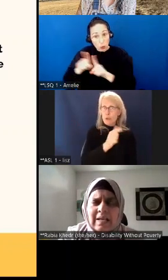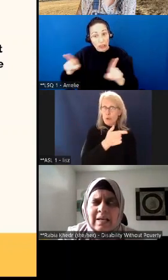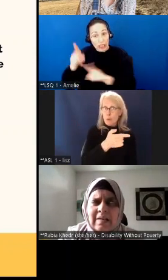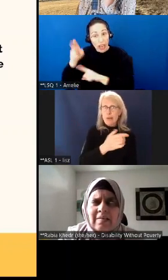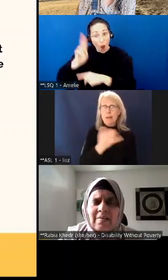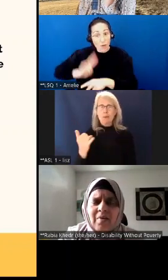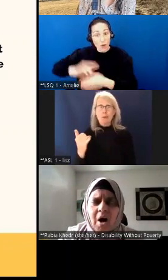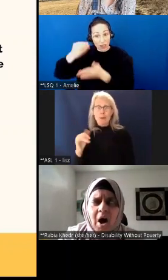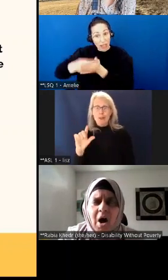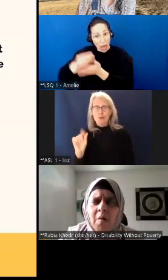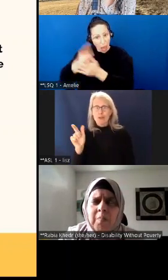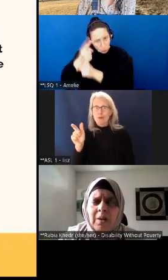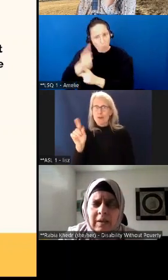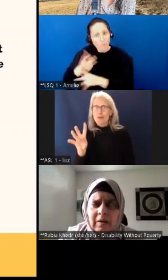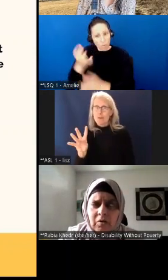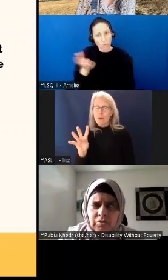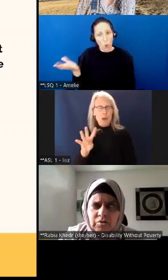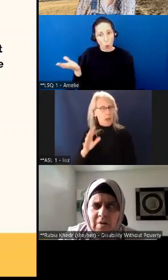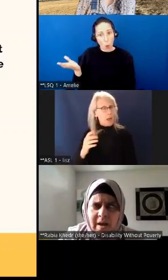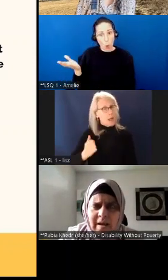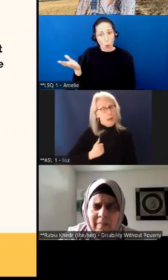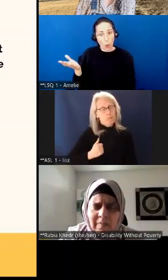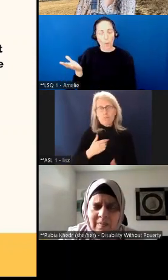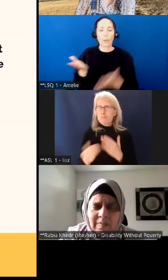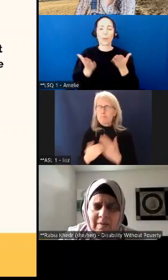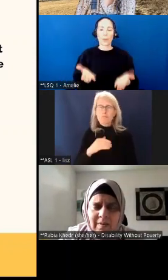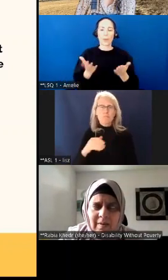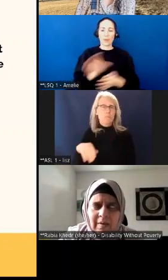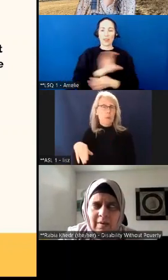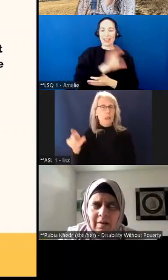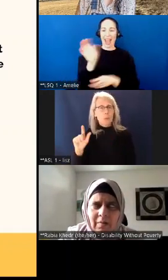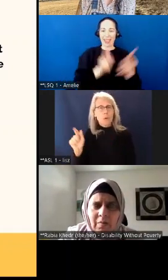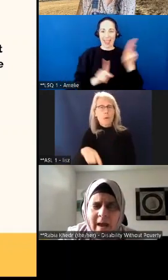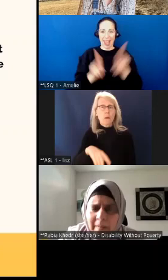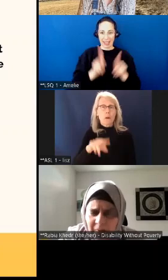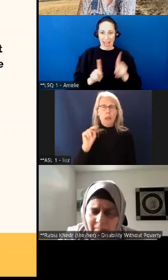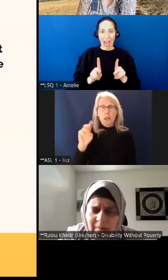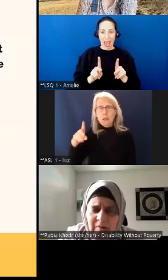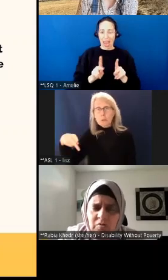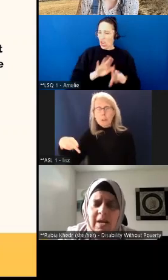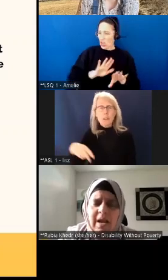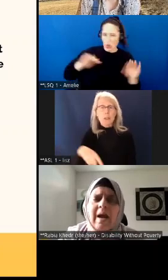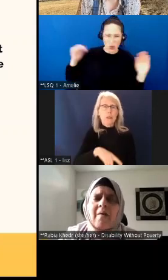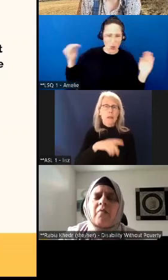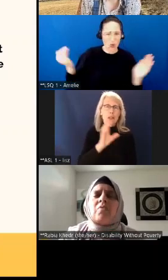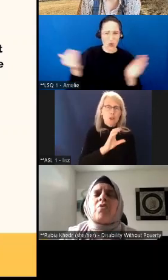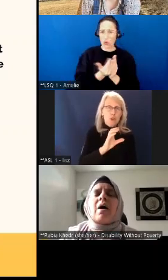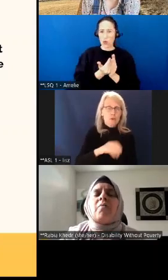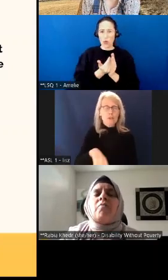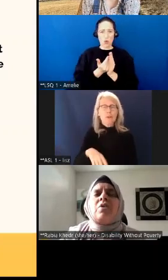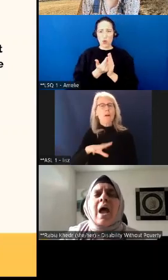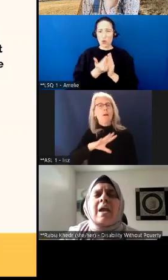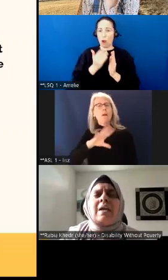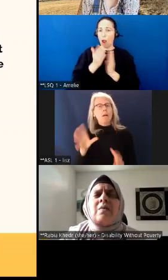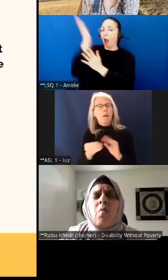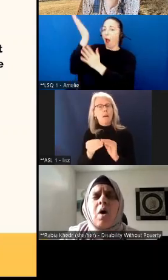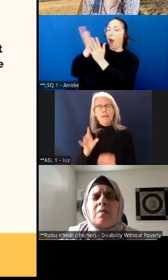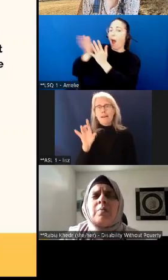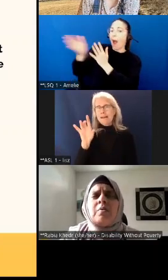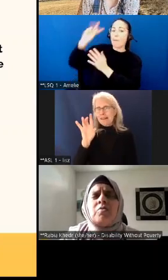Canadians of all political stripes wrapped up into an average of